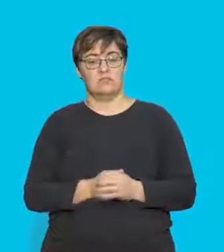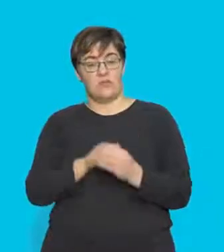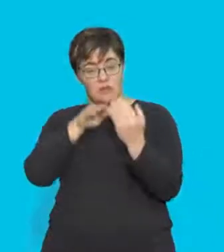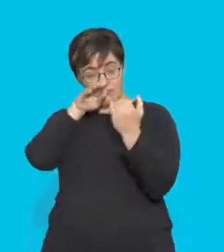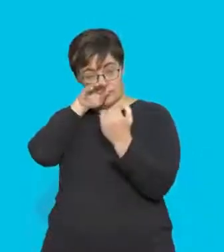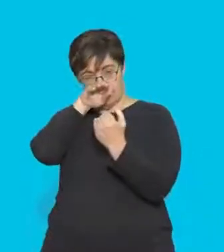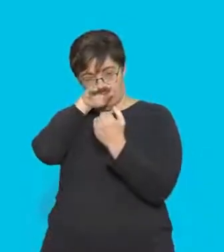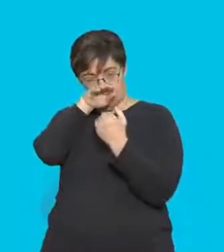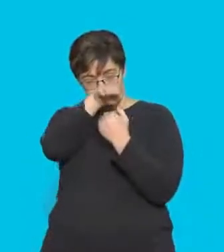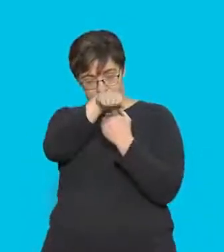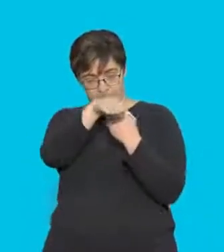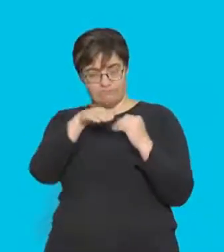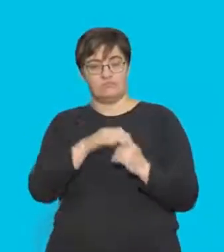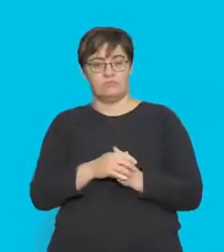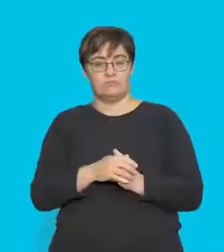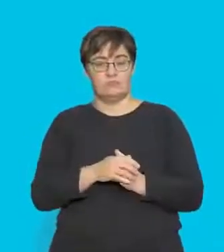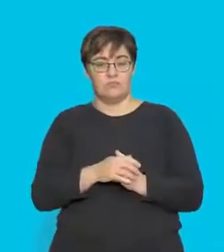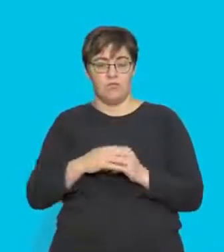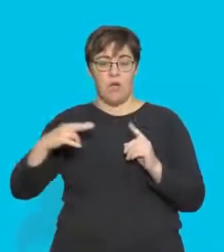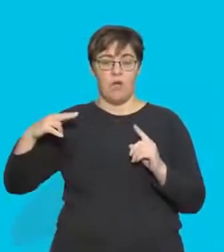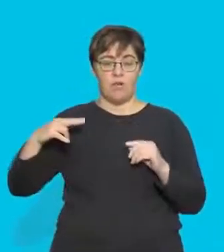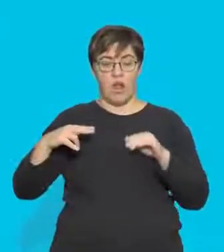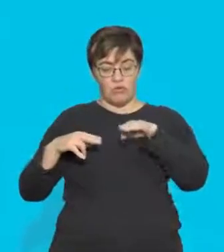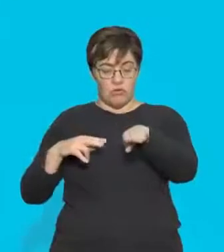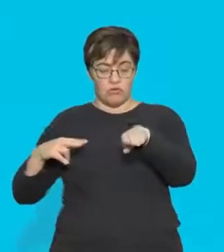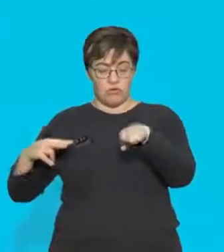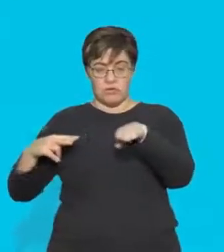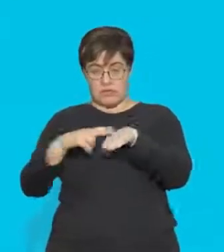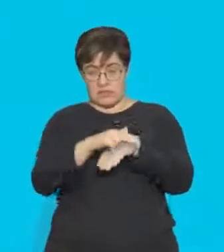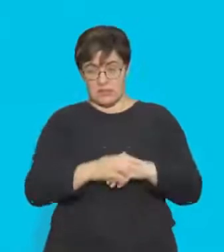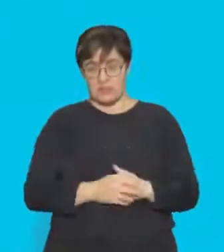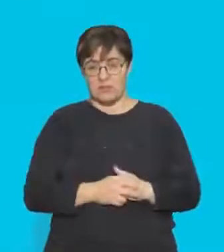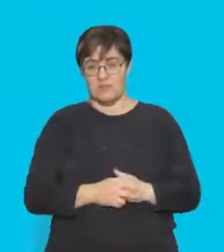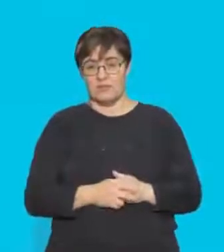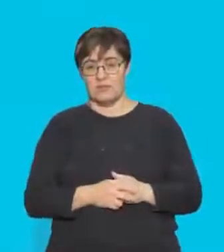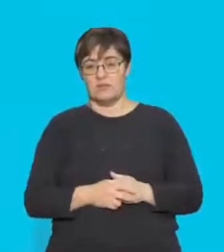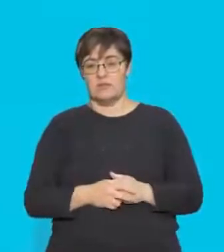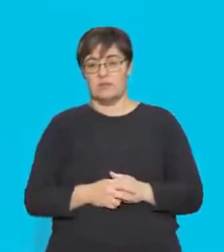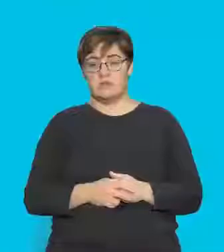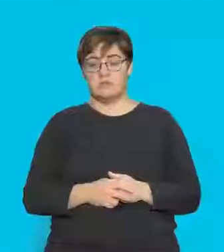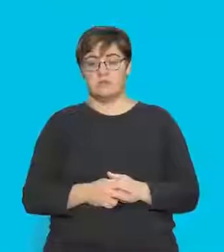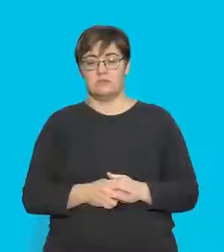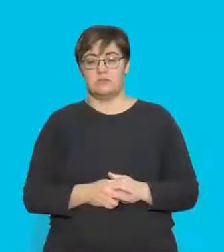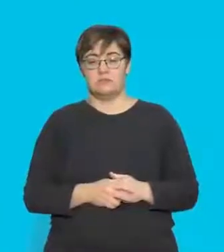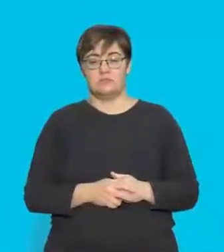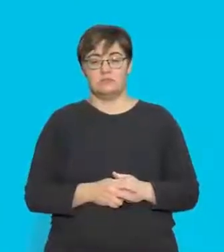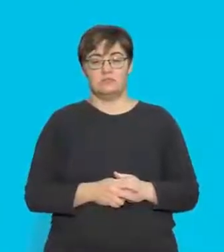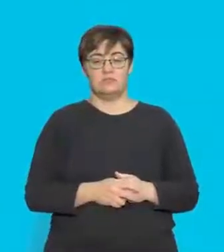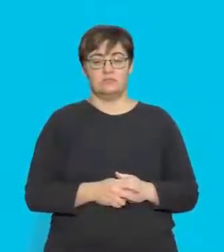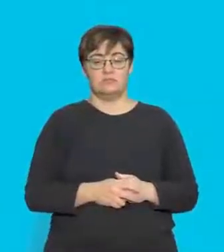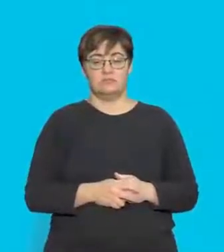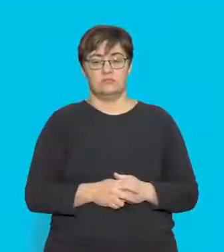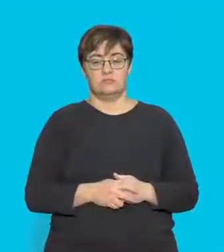crosswise. We'd say it's a cross-sectional view. So think about your eye being in that position,